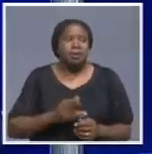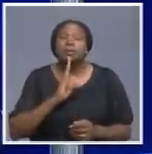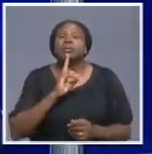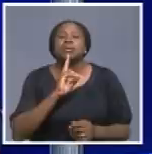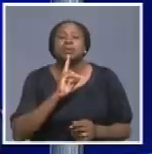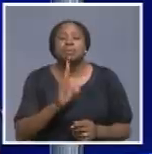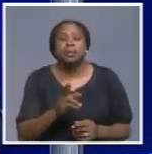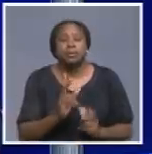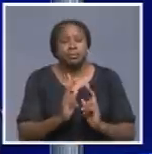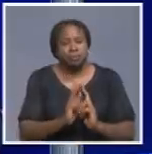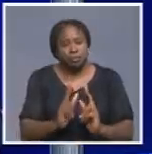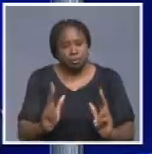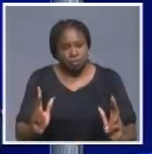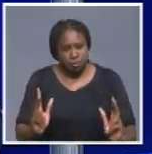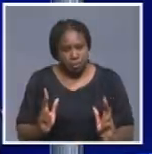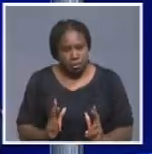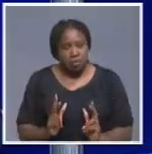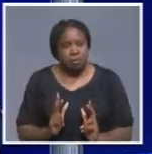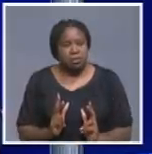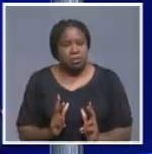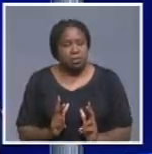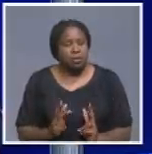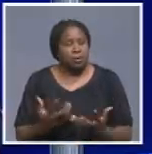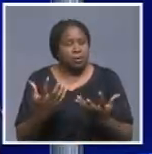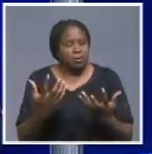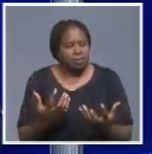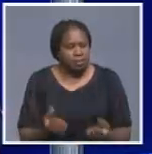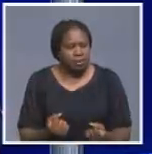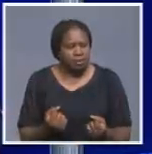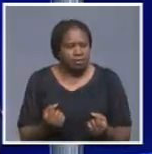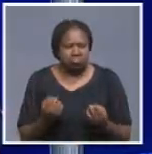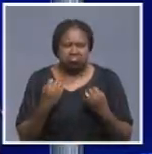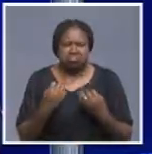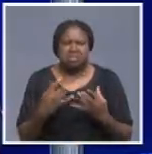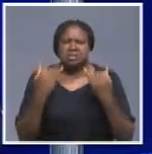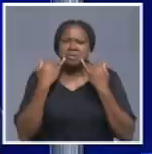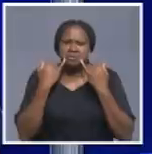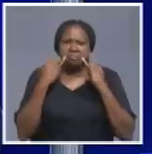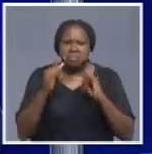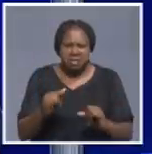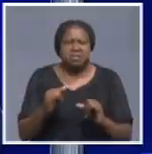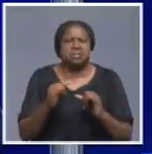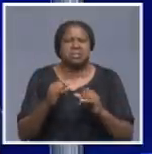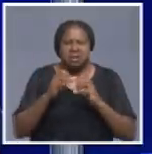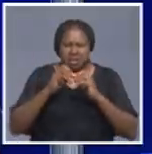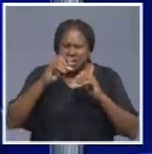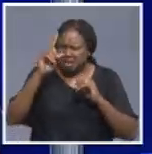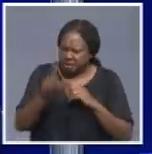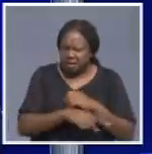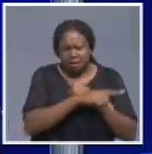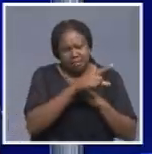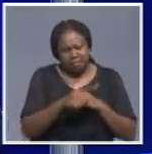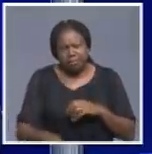the public. There are so many news information, wrong information,